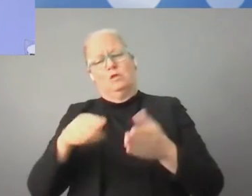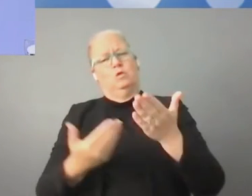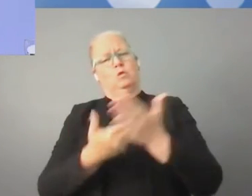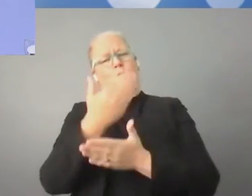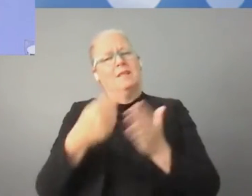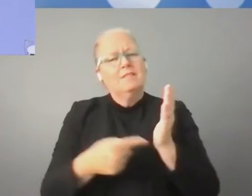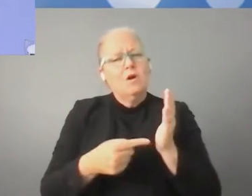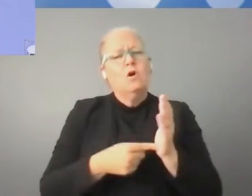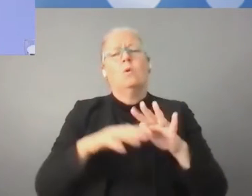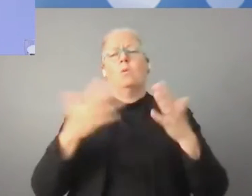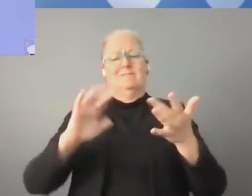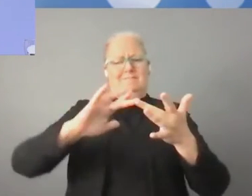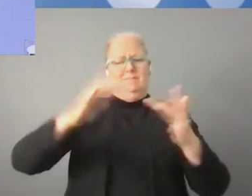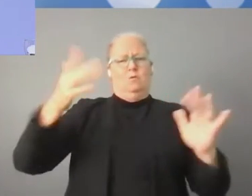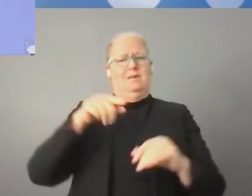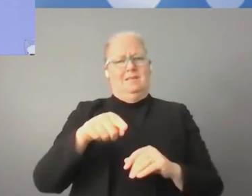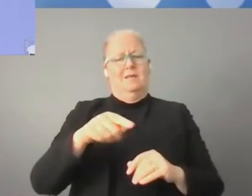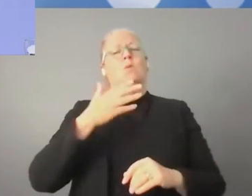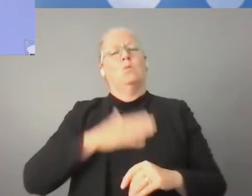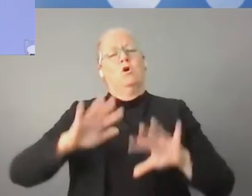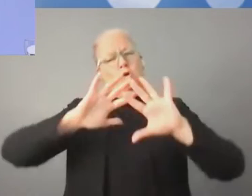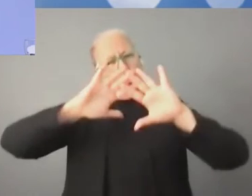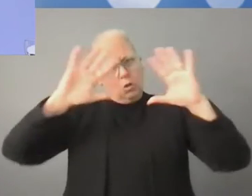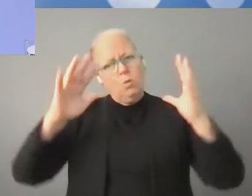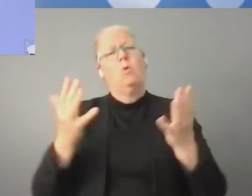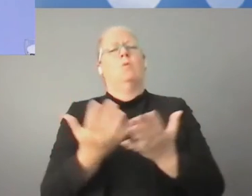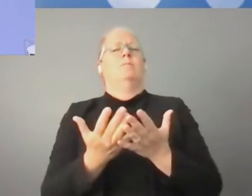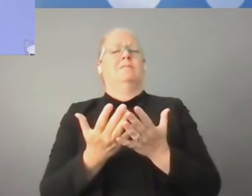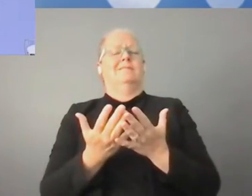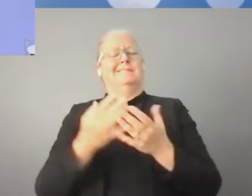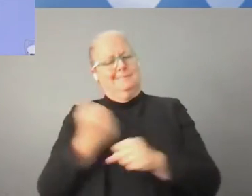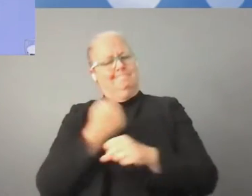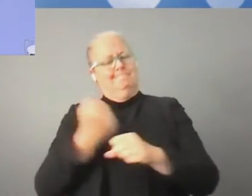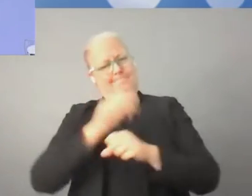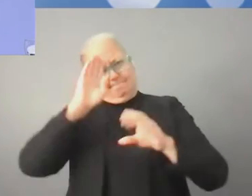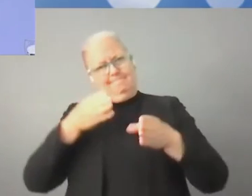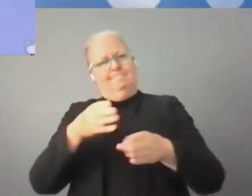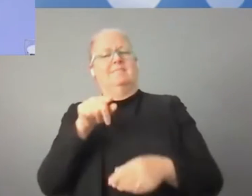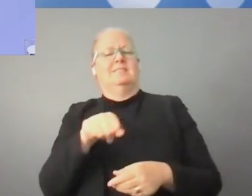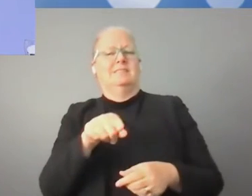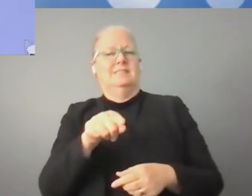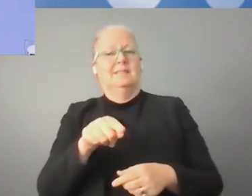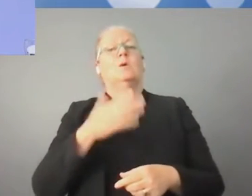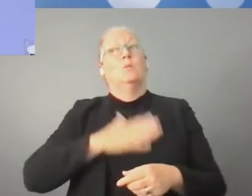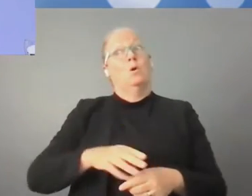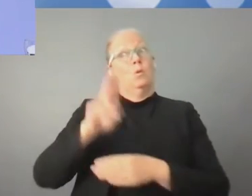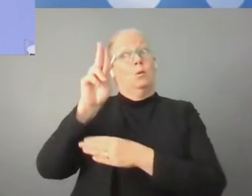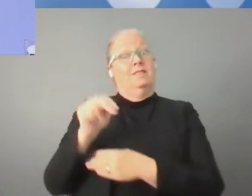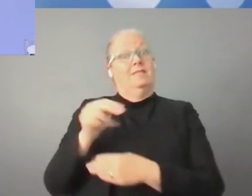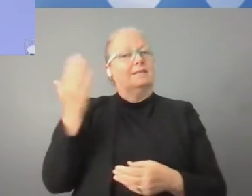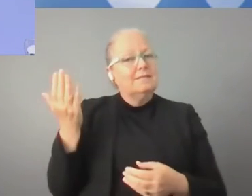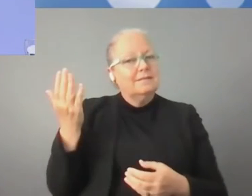calls for a global approach. And so, we offer, of course, the platform of the UN as a place where these debates